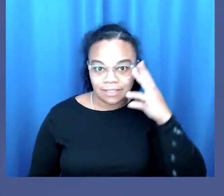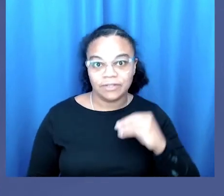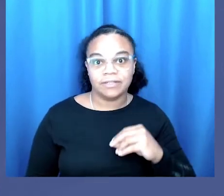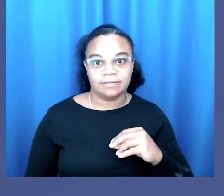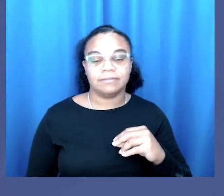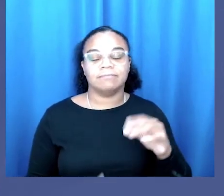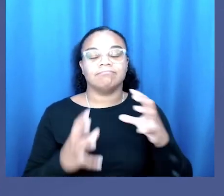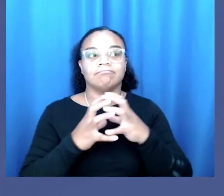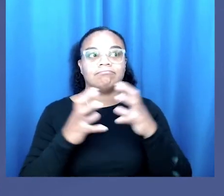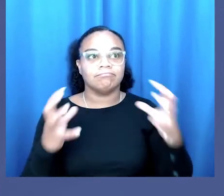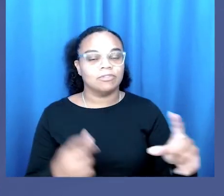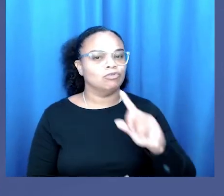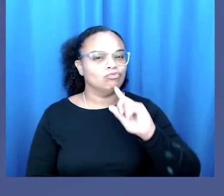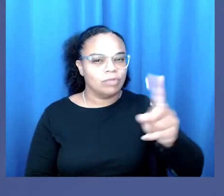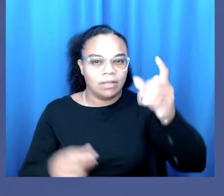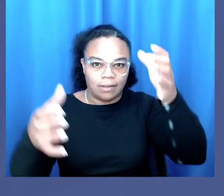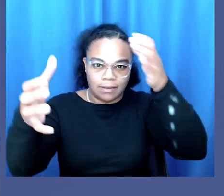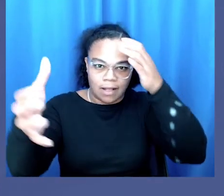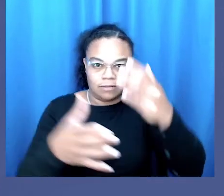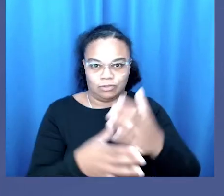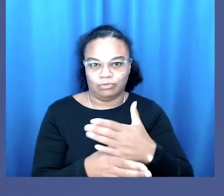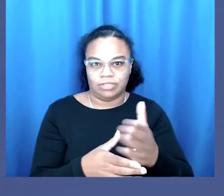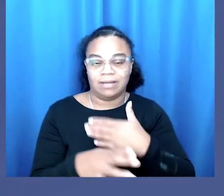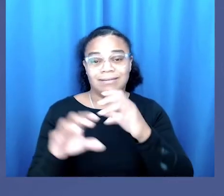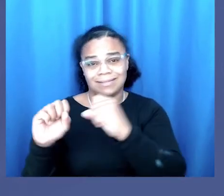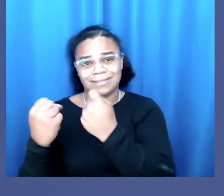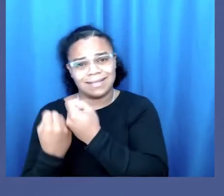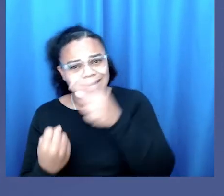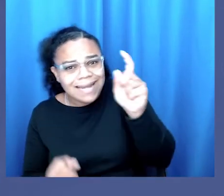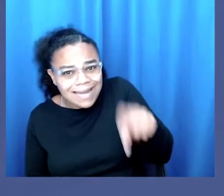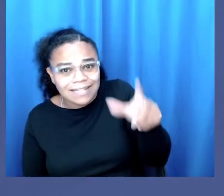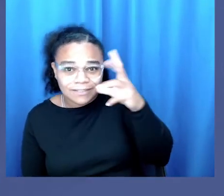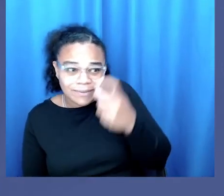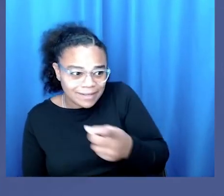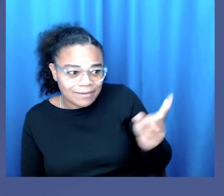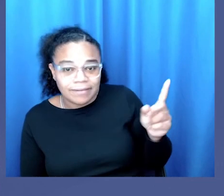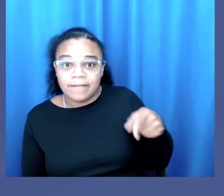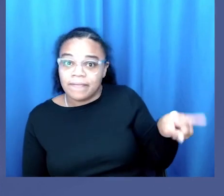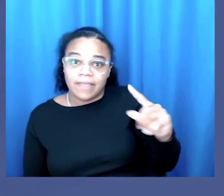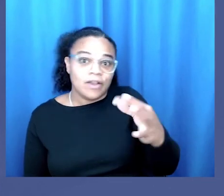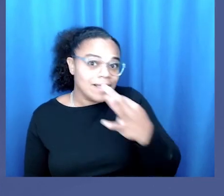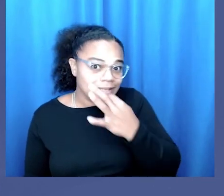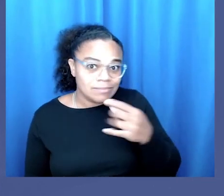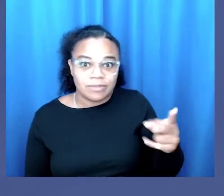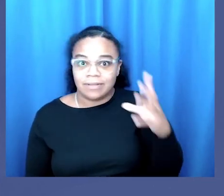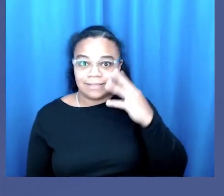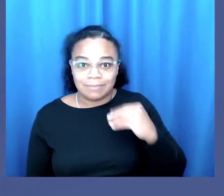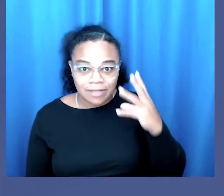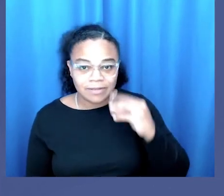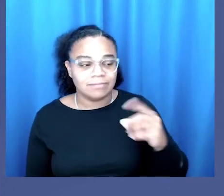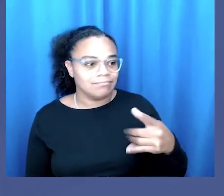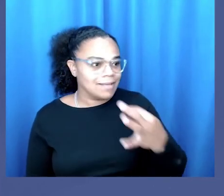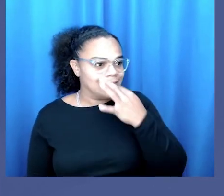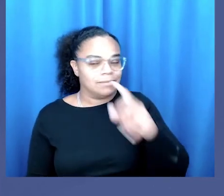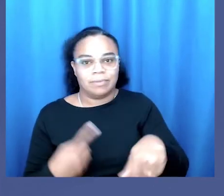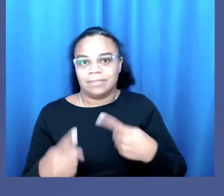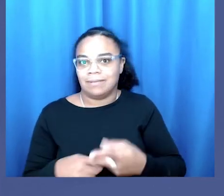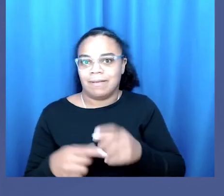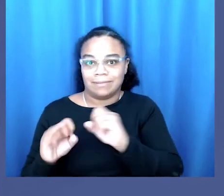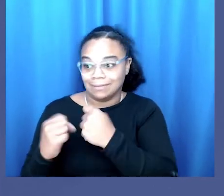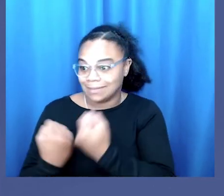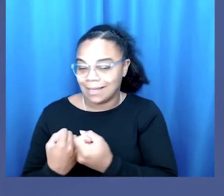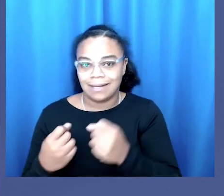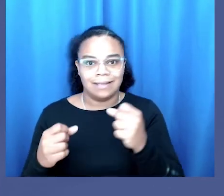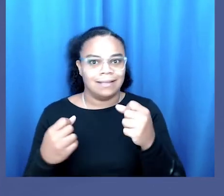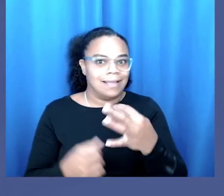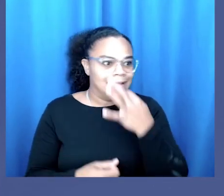experience and and real knowledge to share society needs to hear this right these people are experts in their experience and they're experts about certain